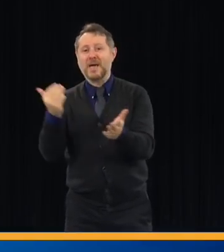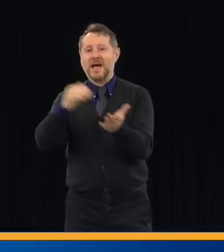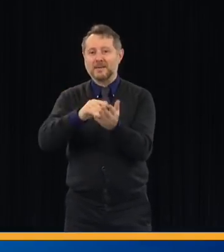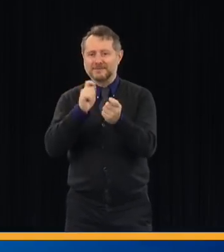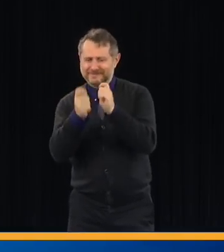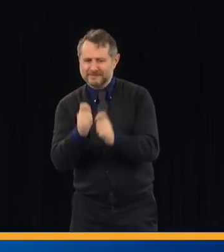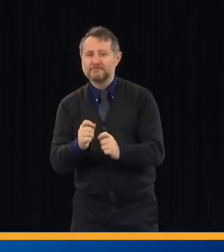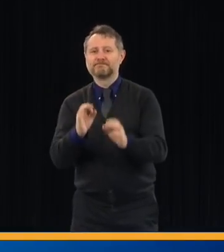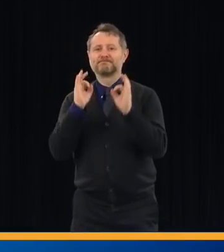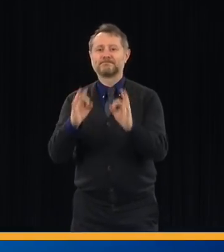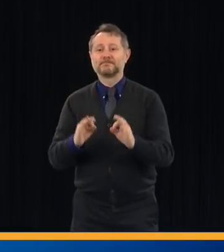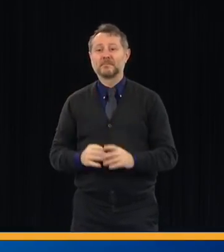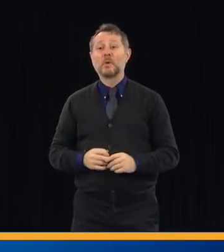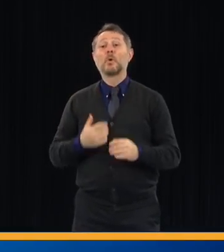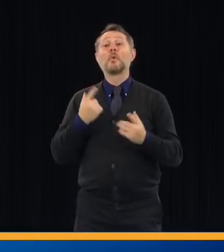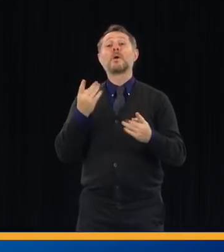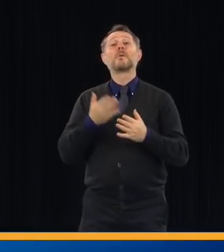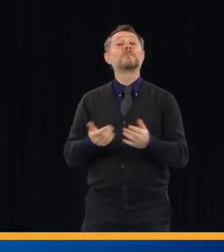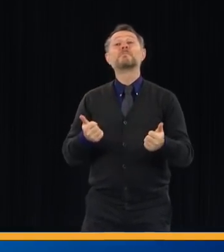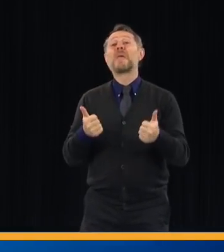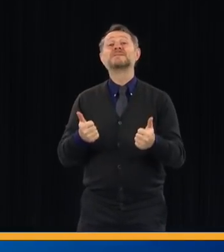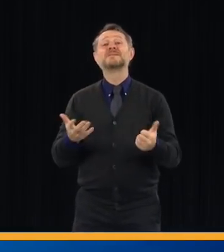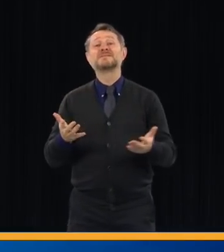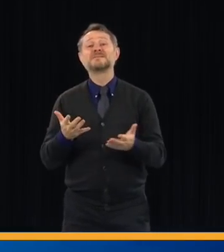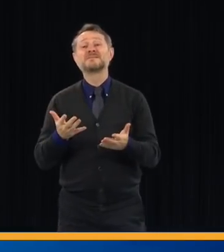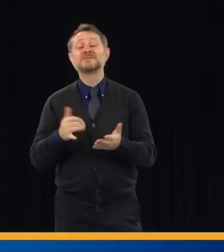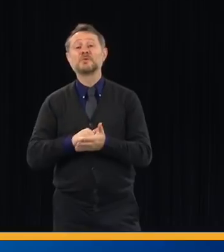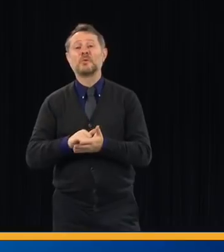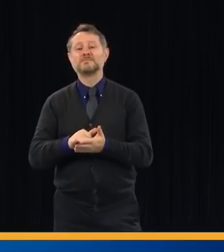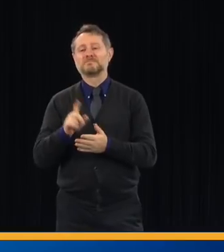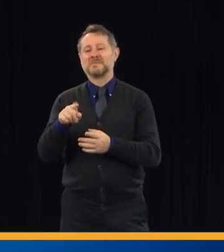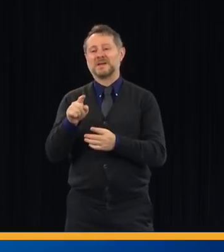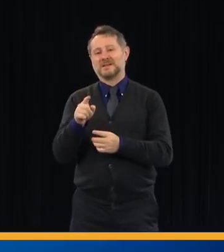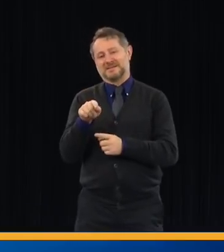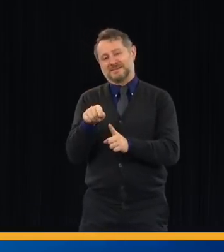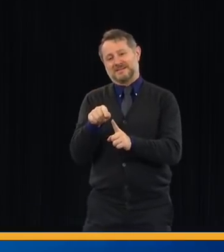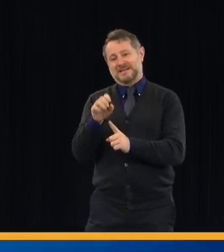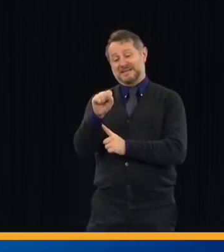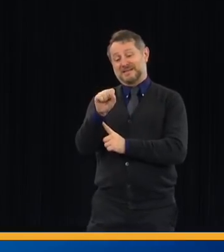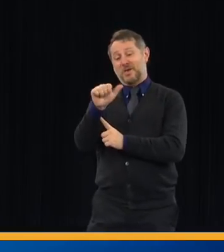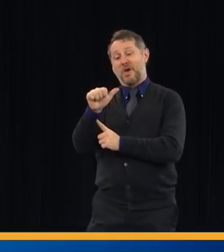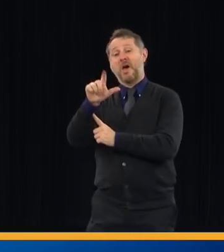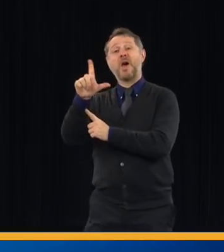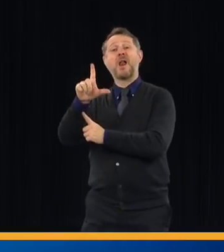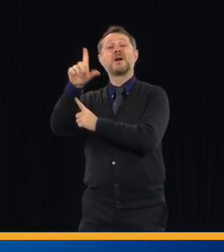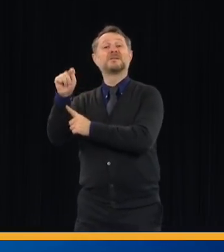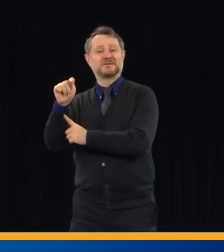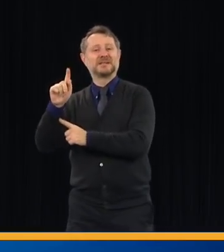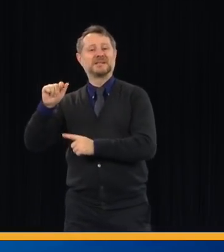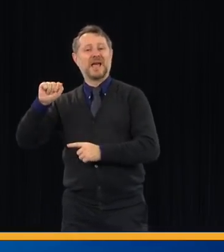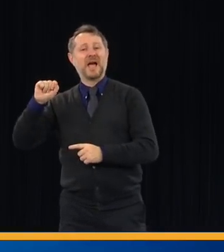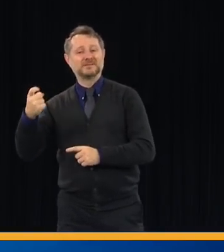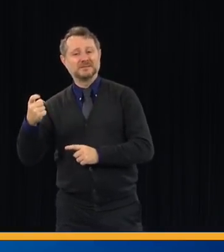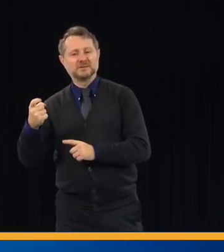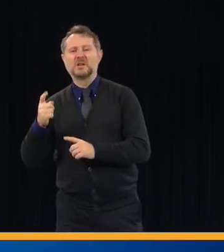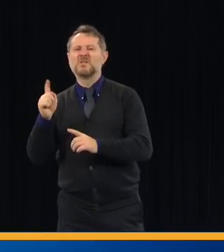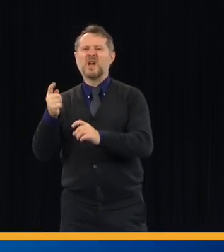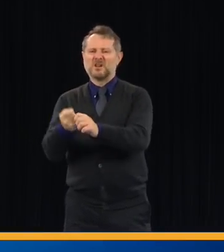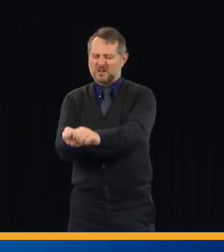to help New York is right the wrong that the federal government did when it